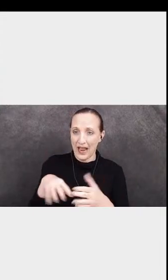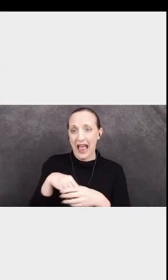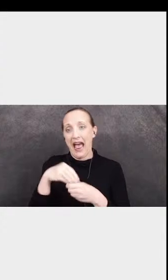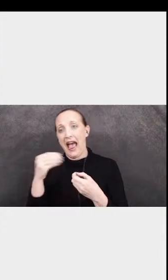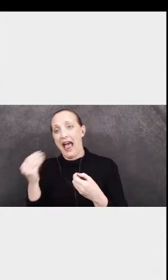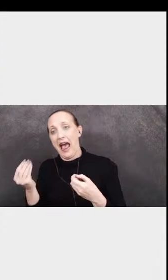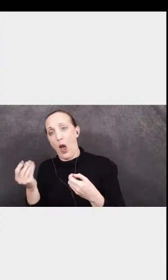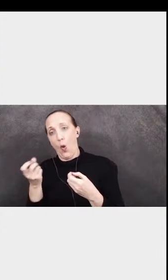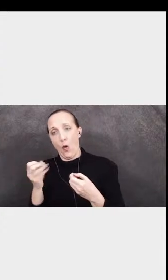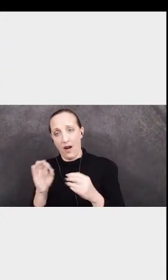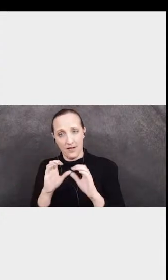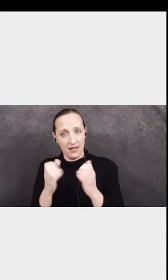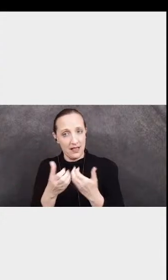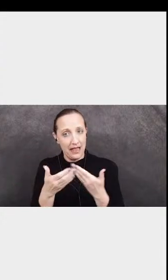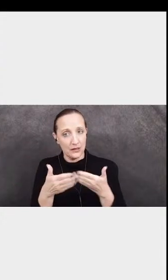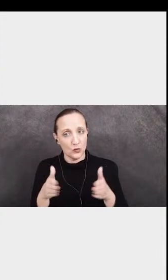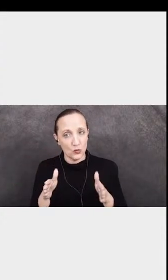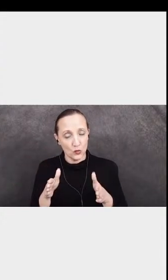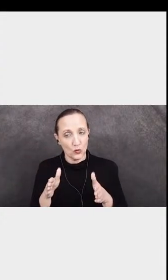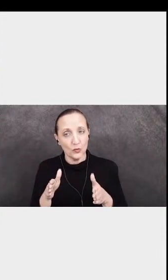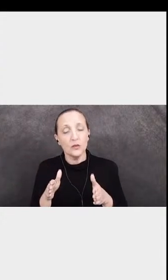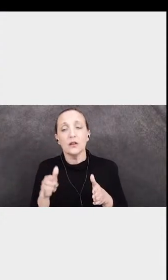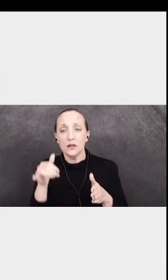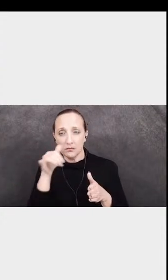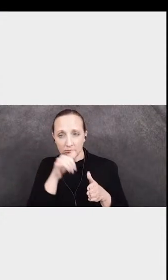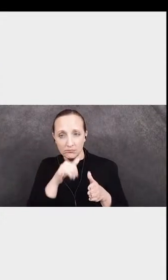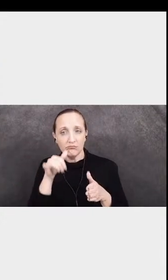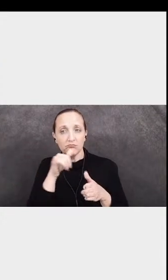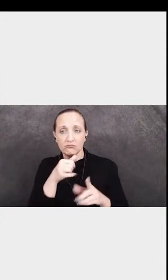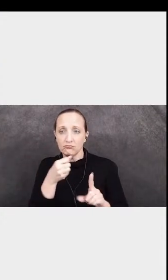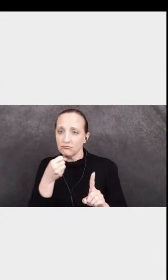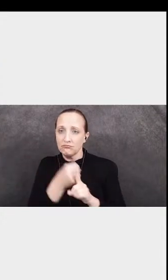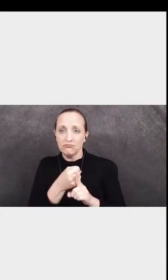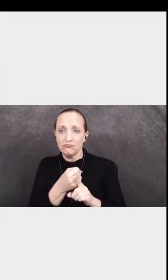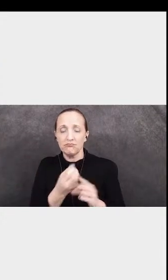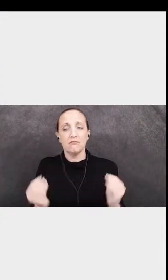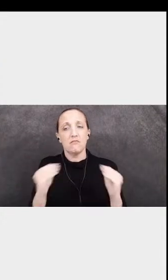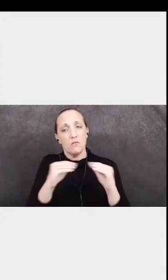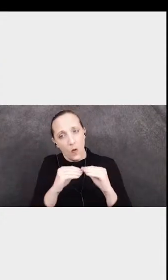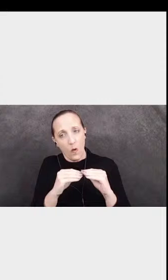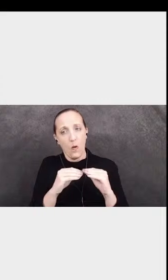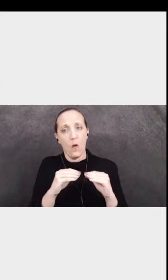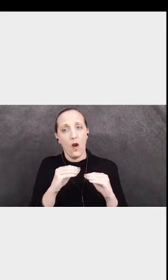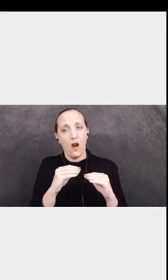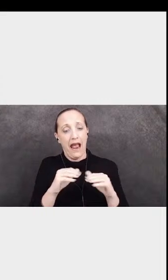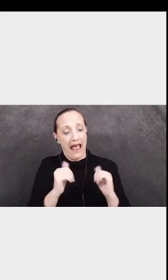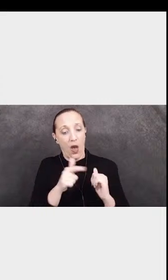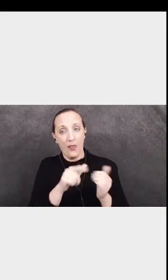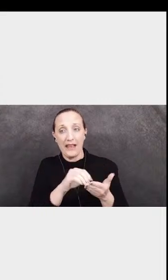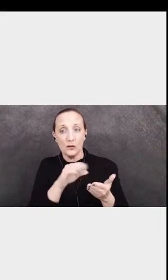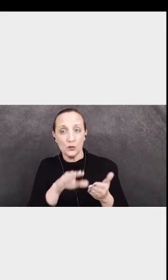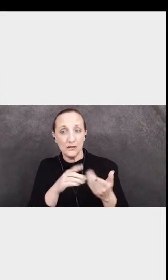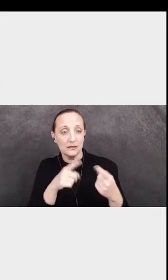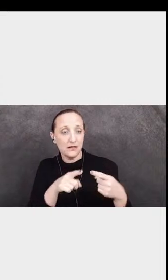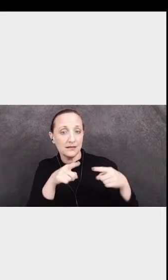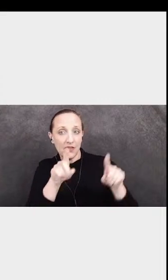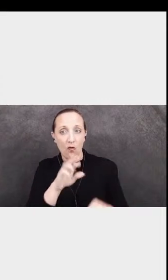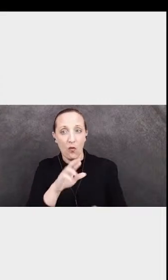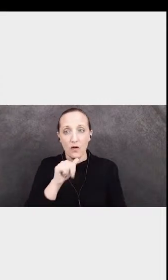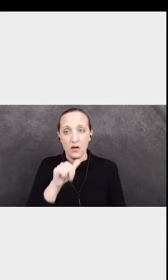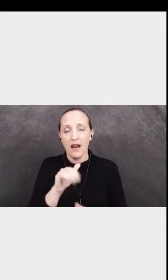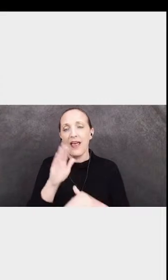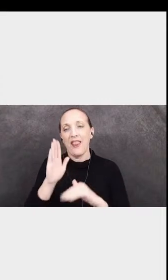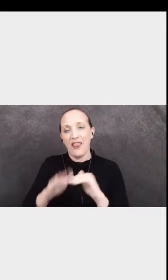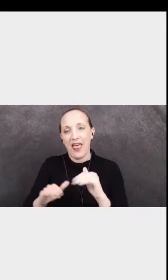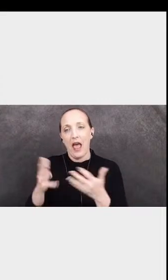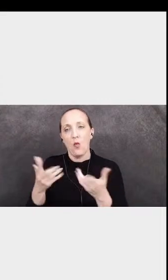of the classroom. Will have a far bigger impact on the success of that student than what happens in the classroom, meaning